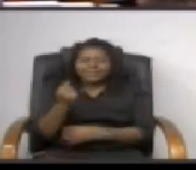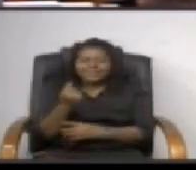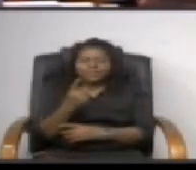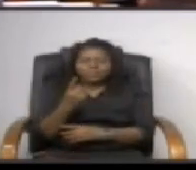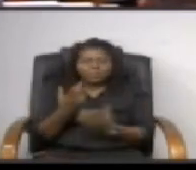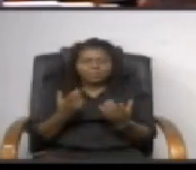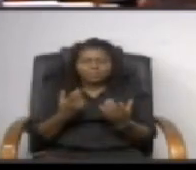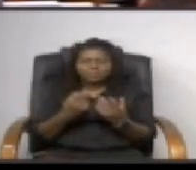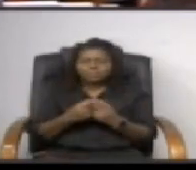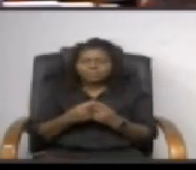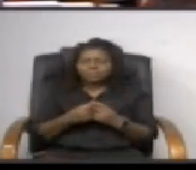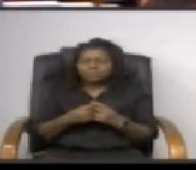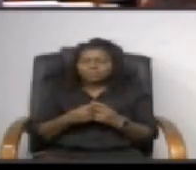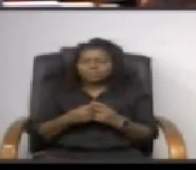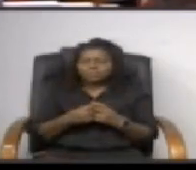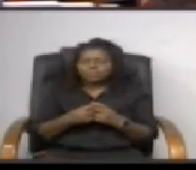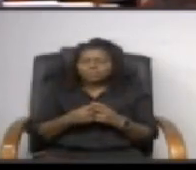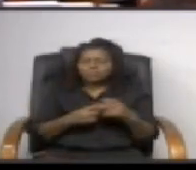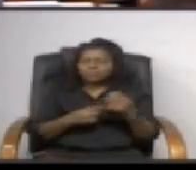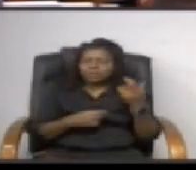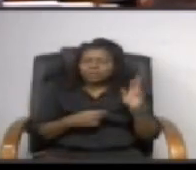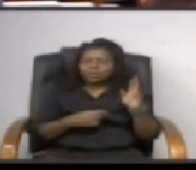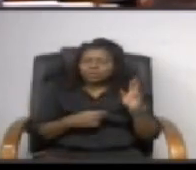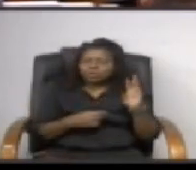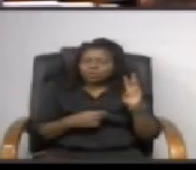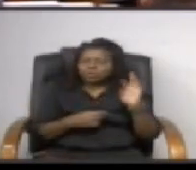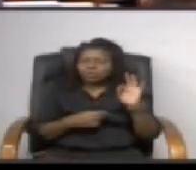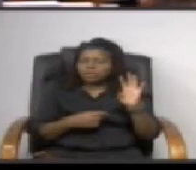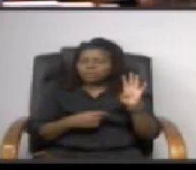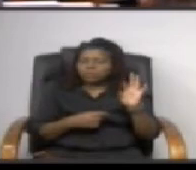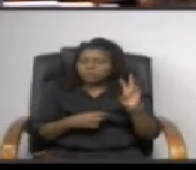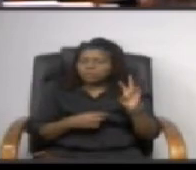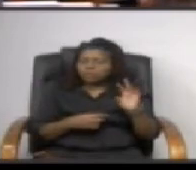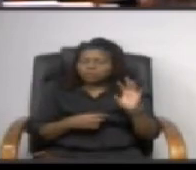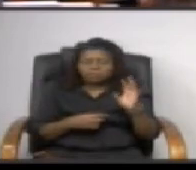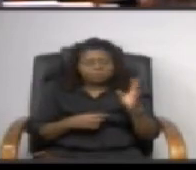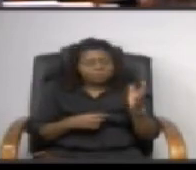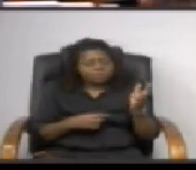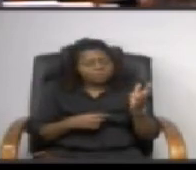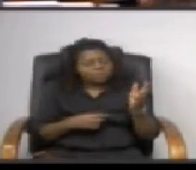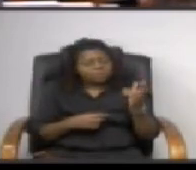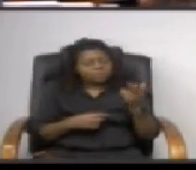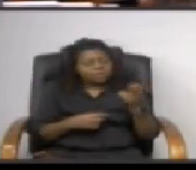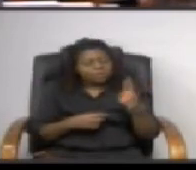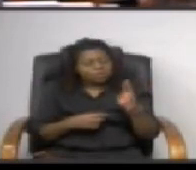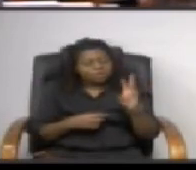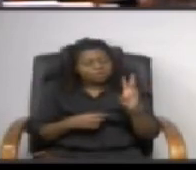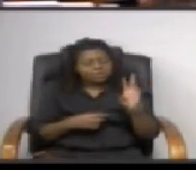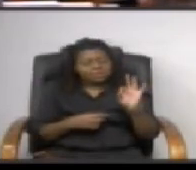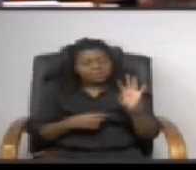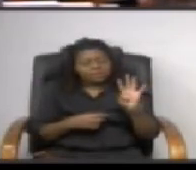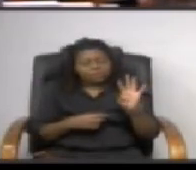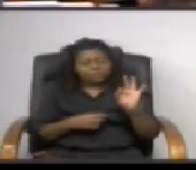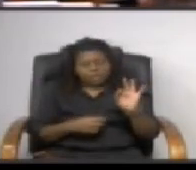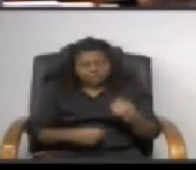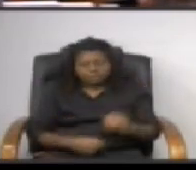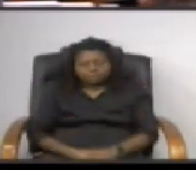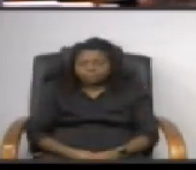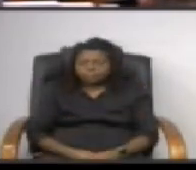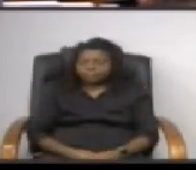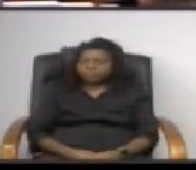oh i think it's hr 6949 hr 6949